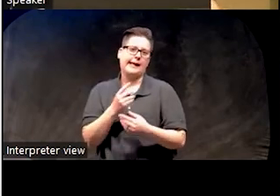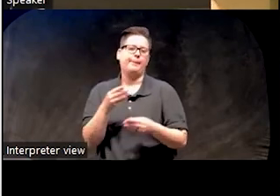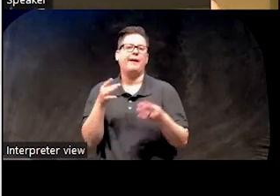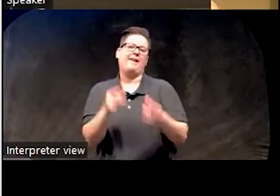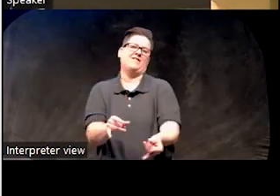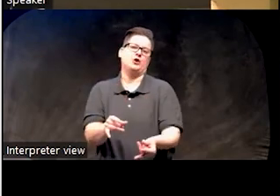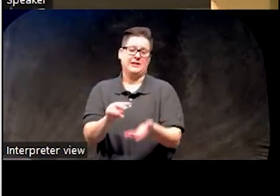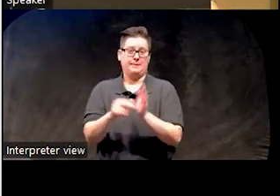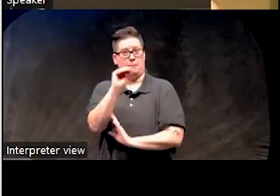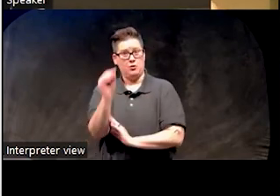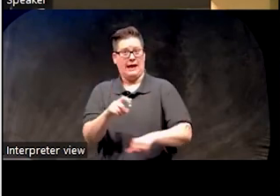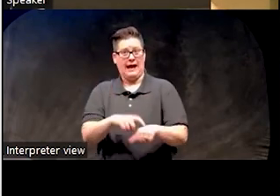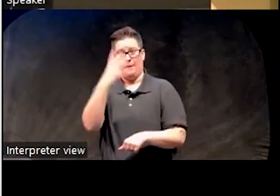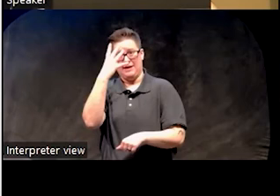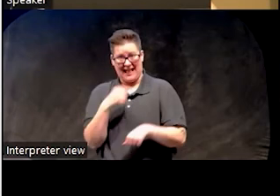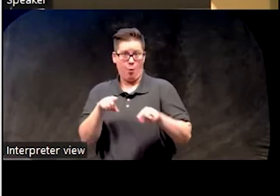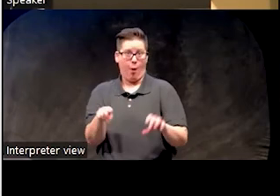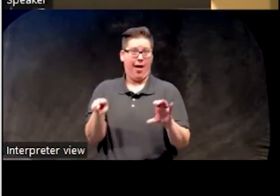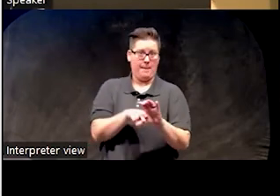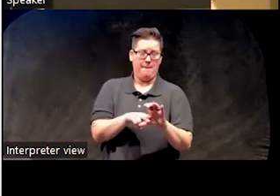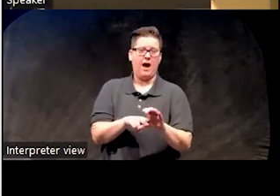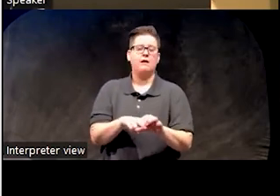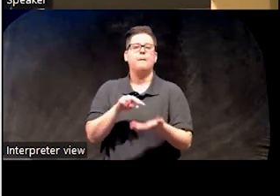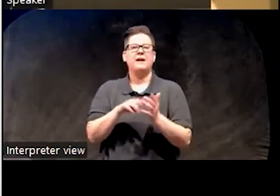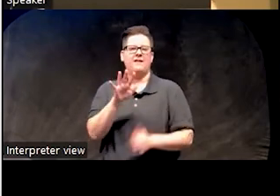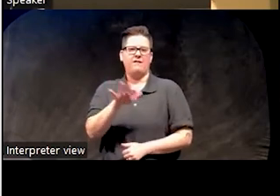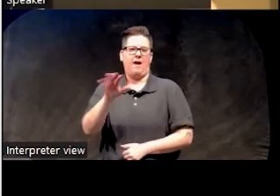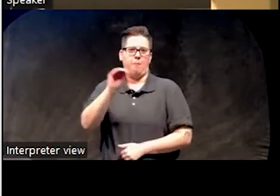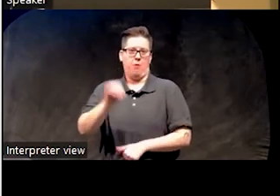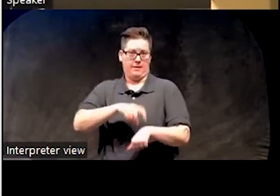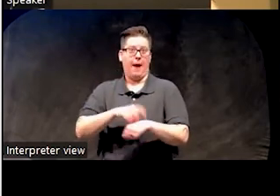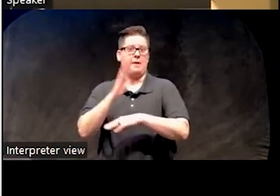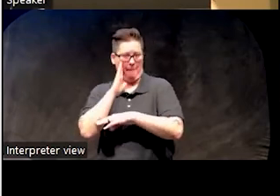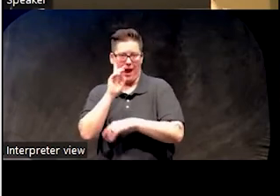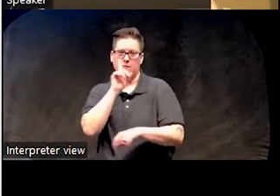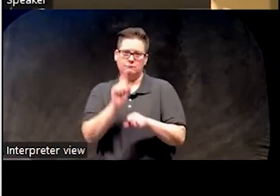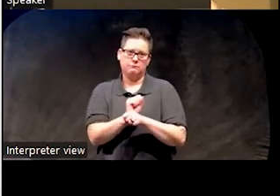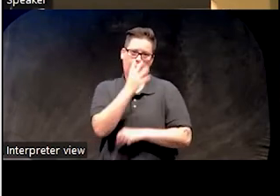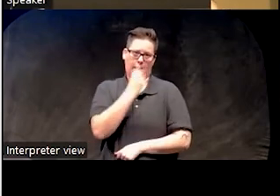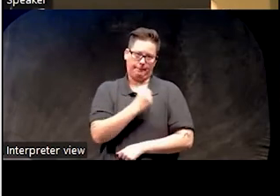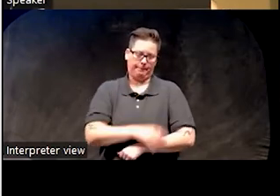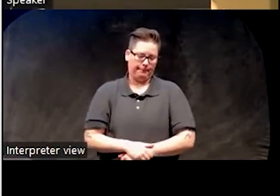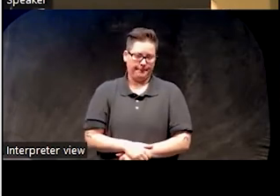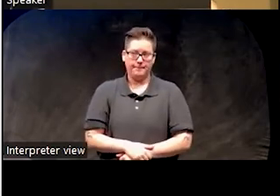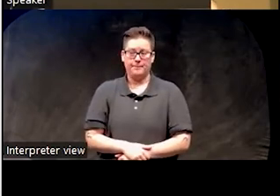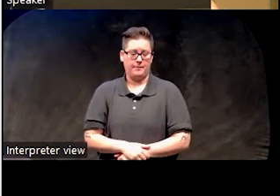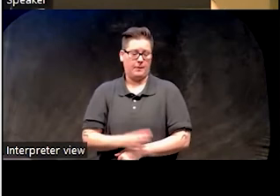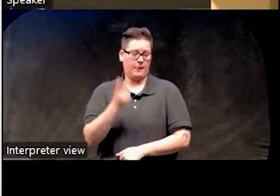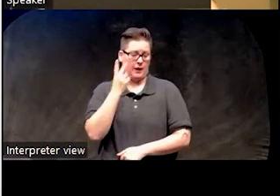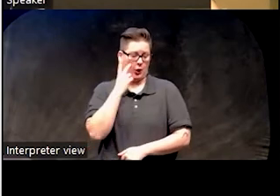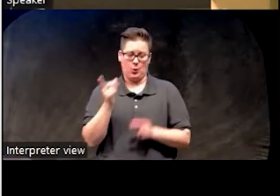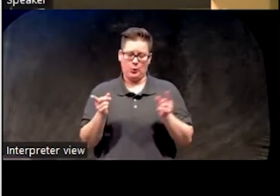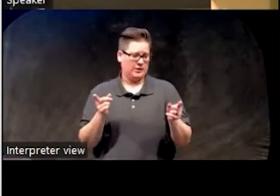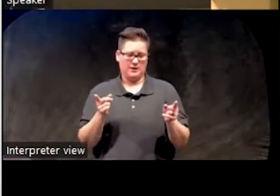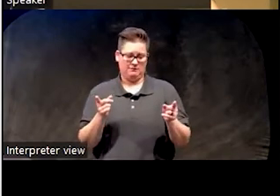it's the percentage of time he spent asleep in his bed, was about 55%. So you can see there's a big discrepancy